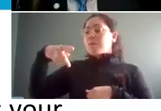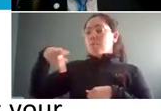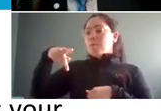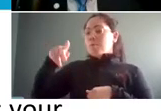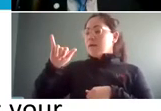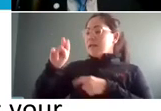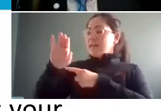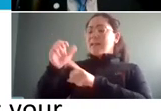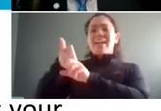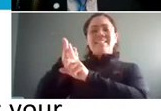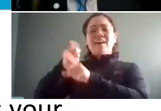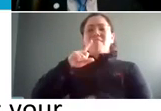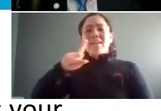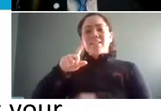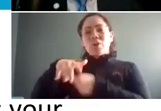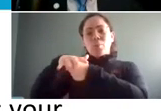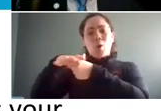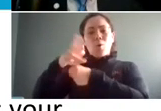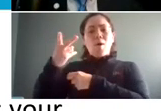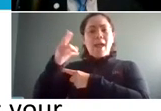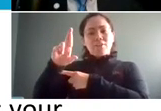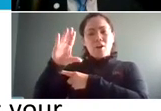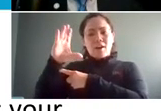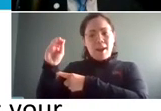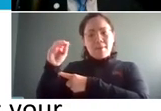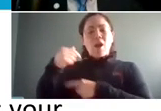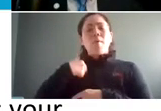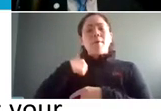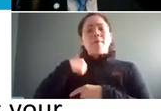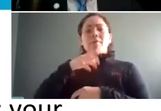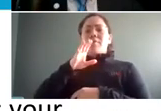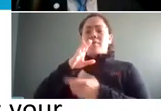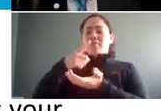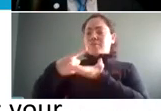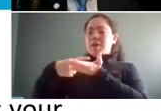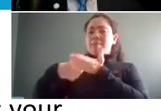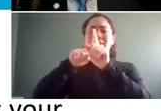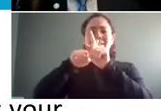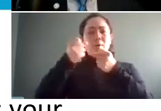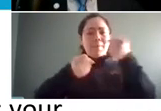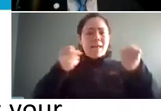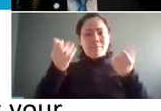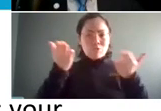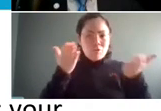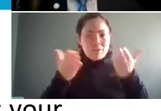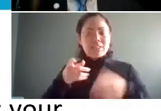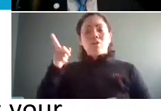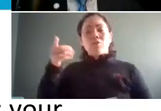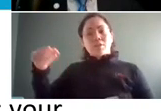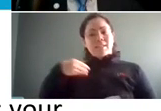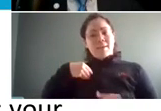consulting company um and we were talking about outplacement services she gave me some of these helpful